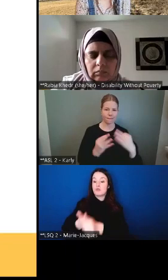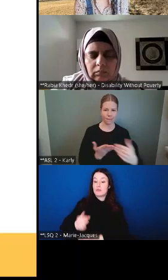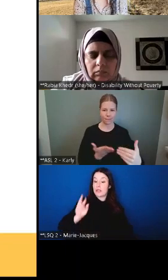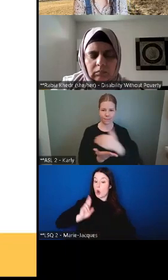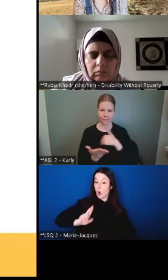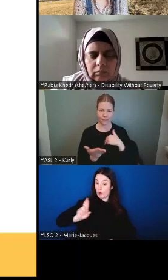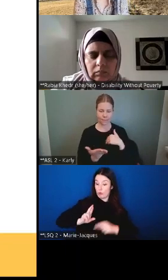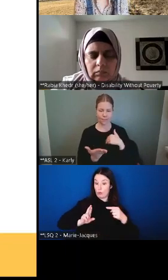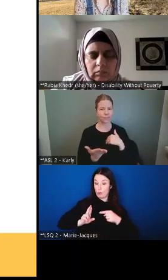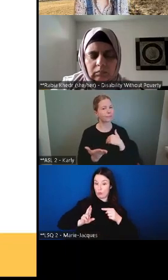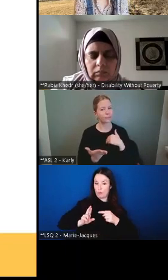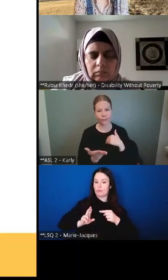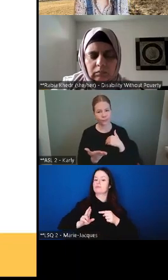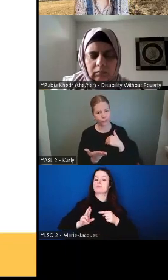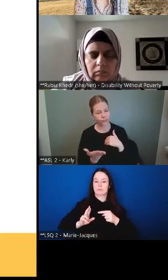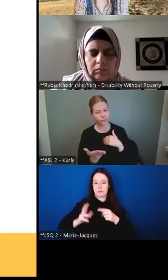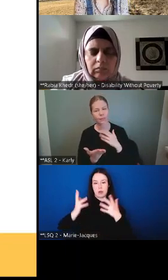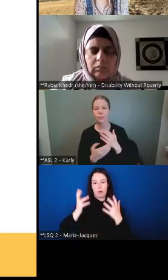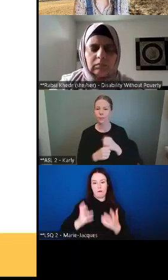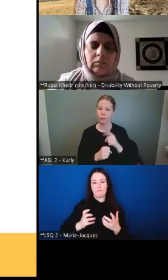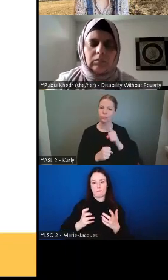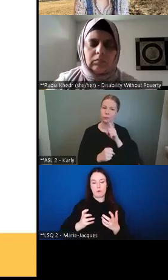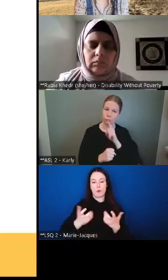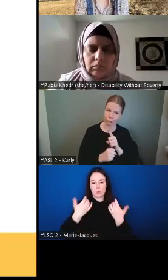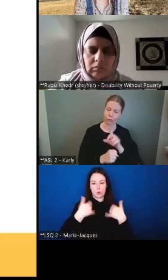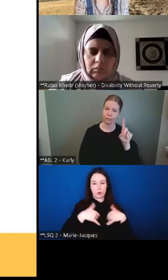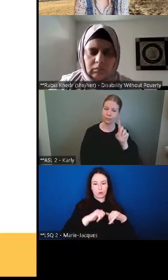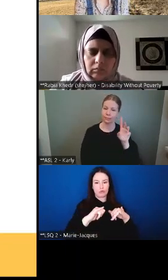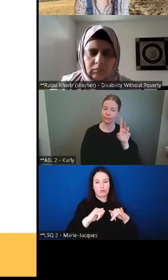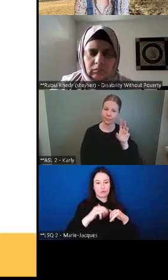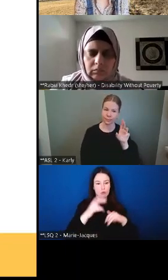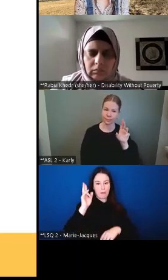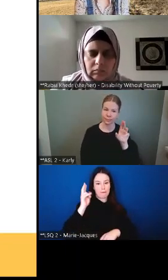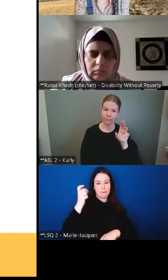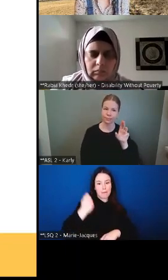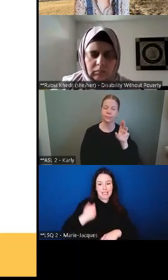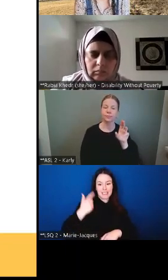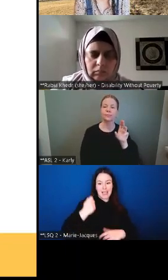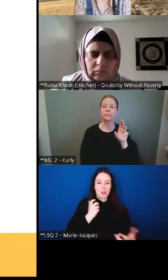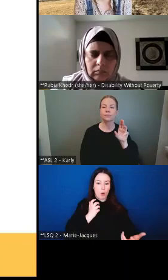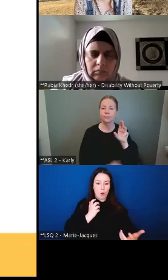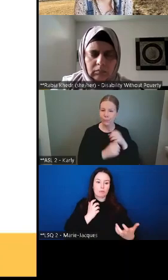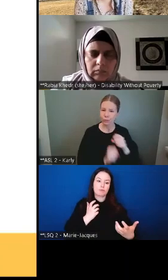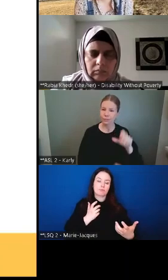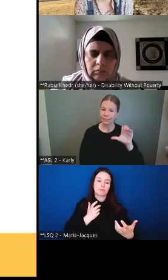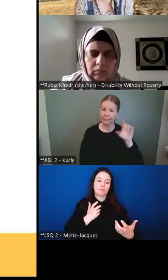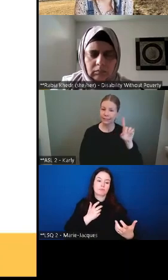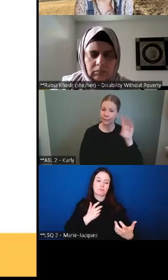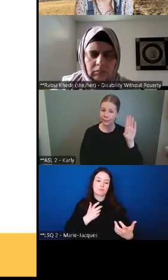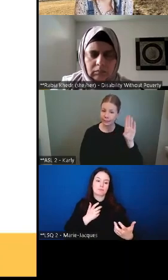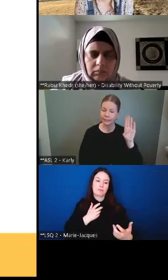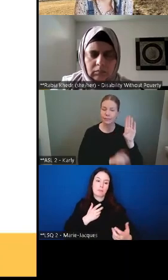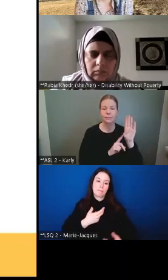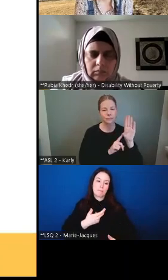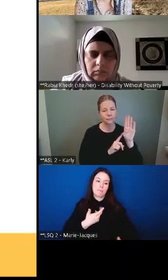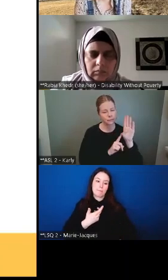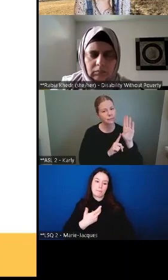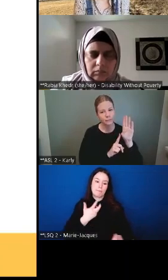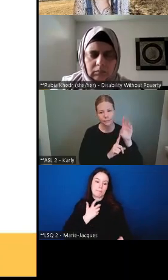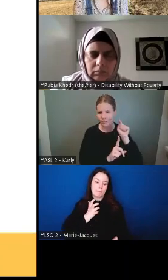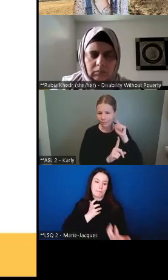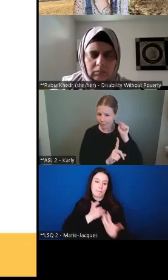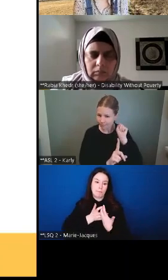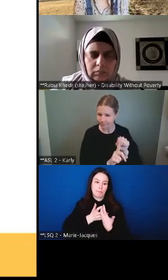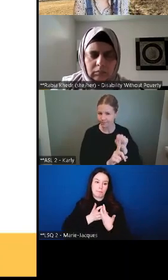right? We need it to stay so that it's, it's not so that it gives the dignity. It means safety to people, right? It